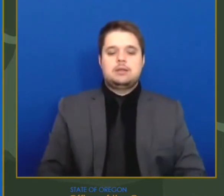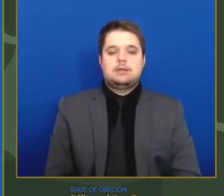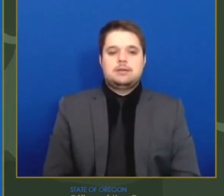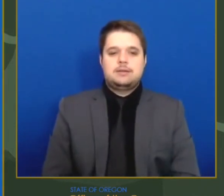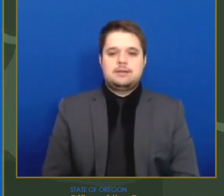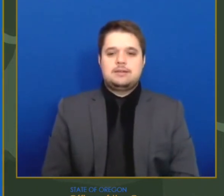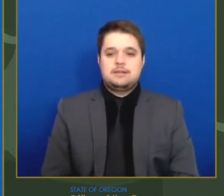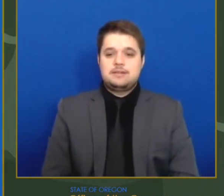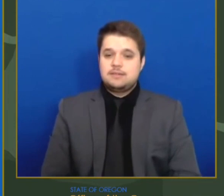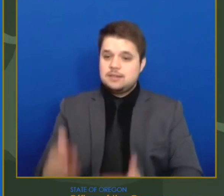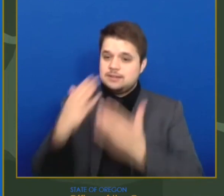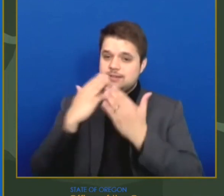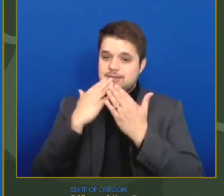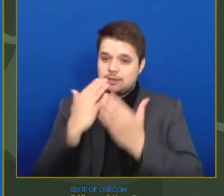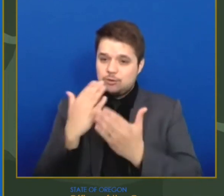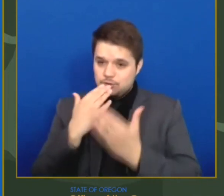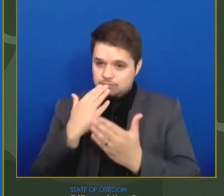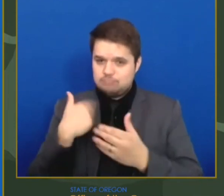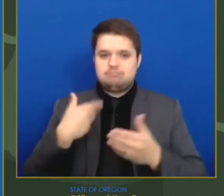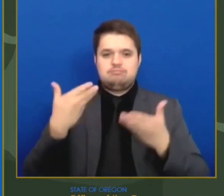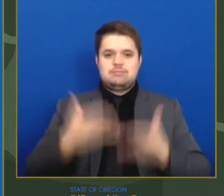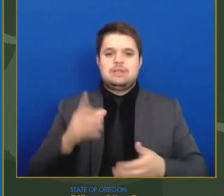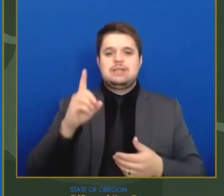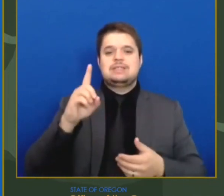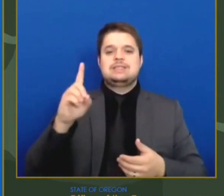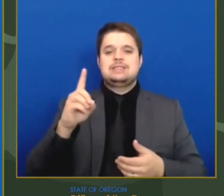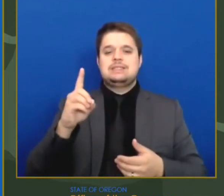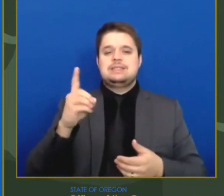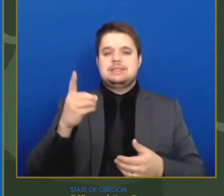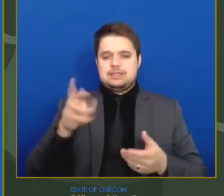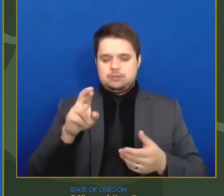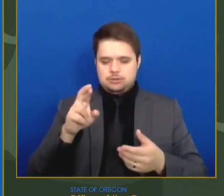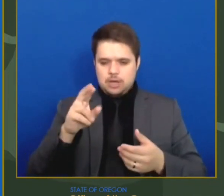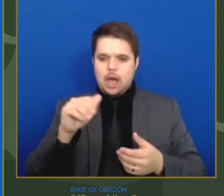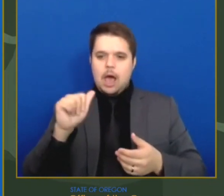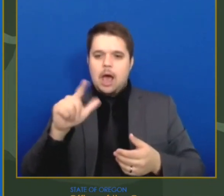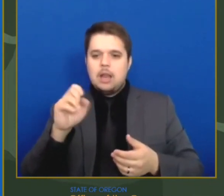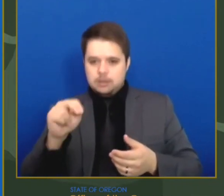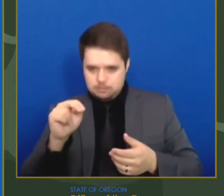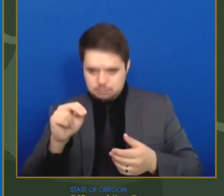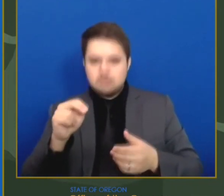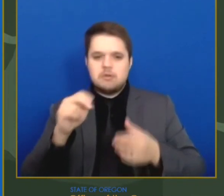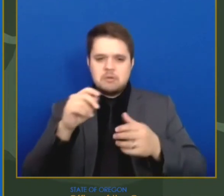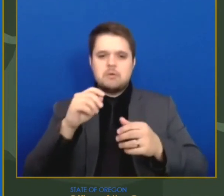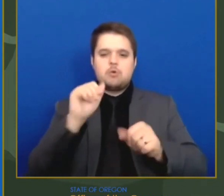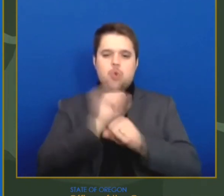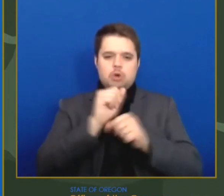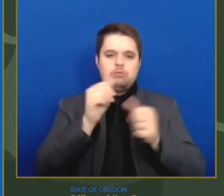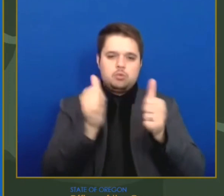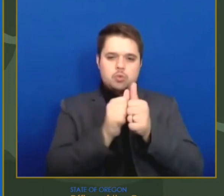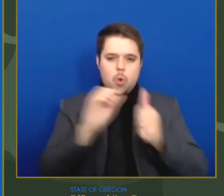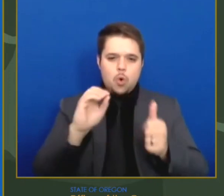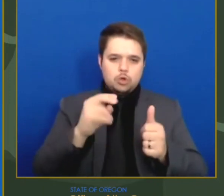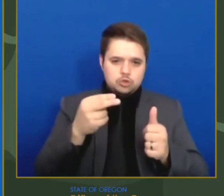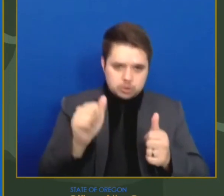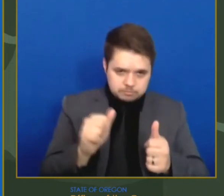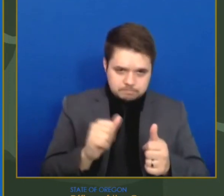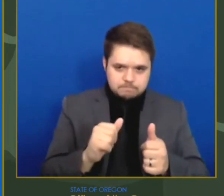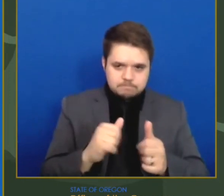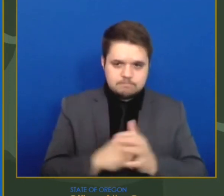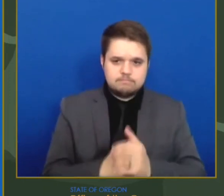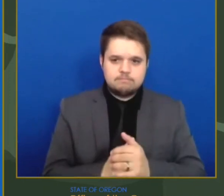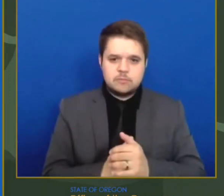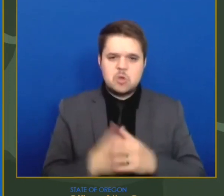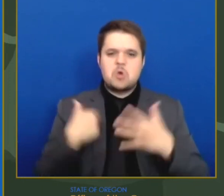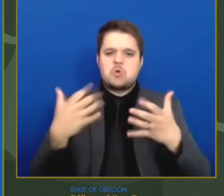Health Authority, and today I'm joined by Dr. Dean Seilinger, our state health officer. This morning, I'll update you on vaccinations in Oregon and tell you about a new